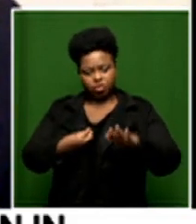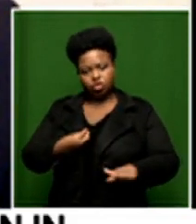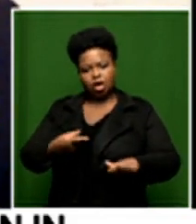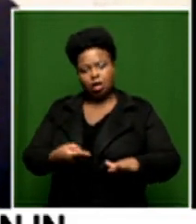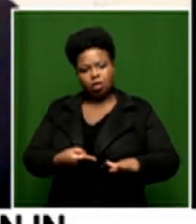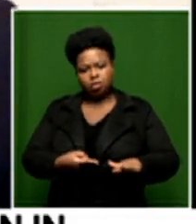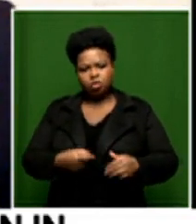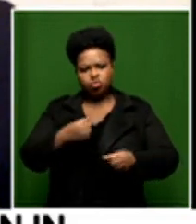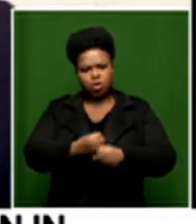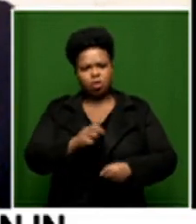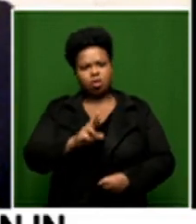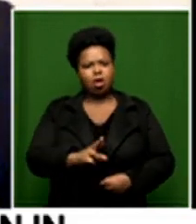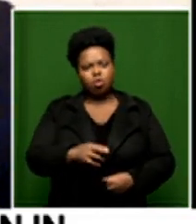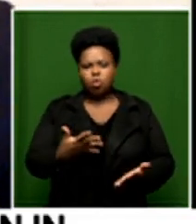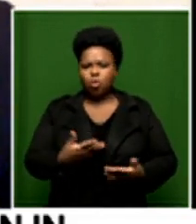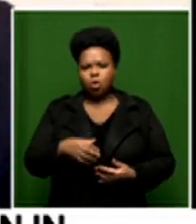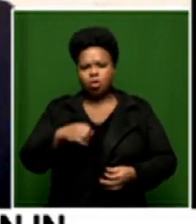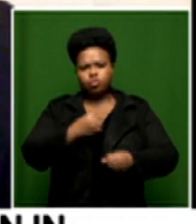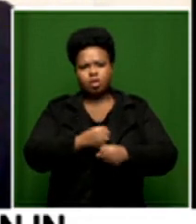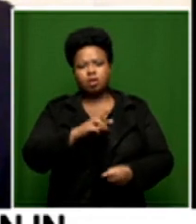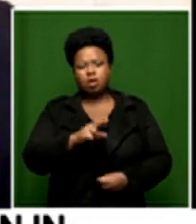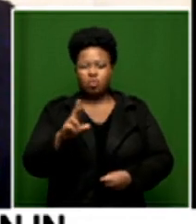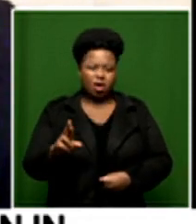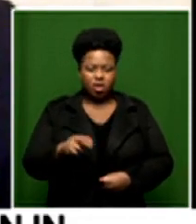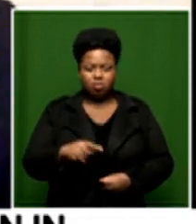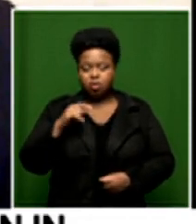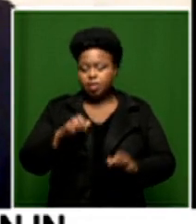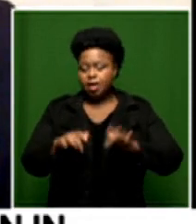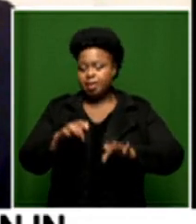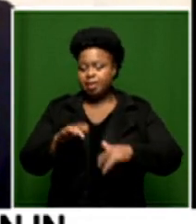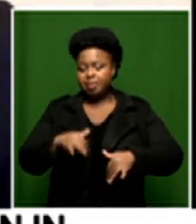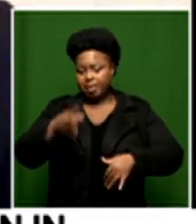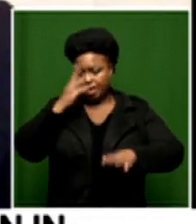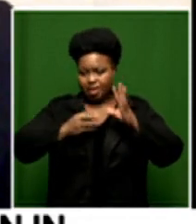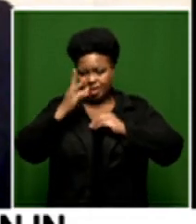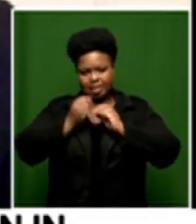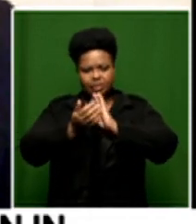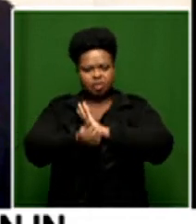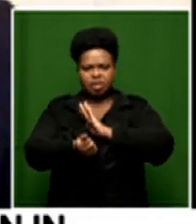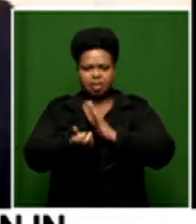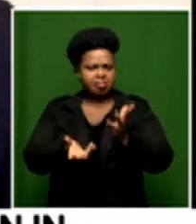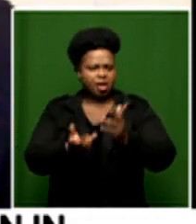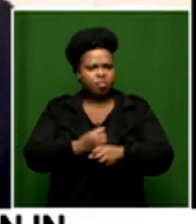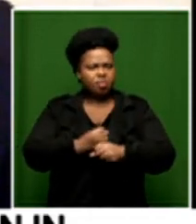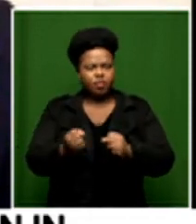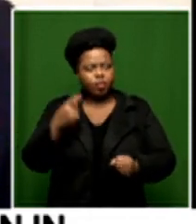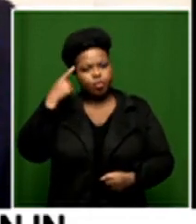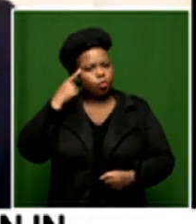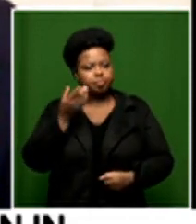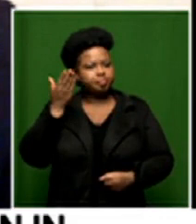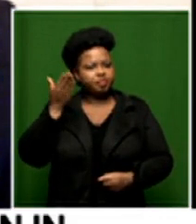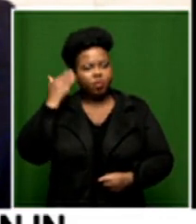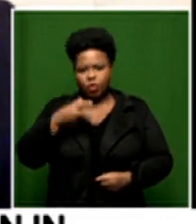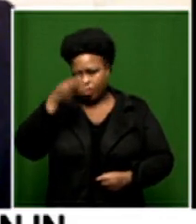literally at grade r or double r level sitting on a computer learning skills that you perhaps would never have learned